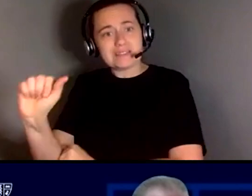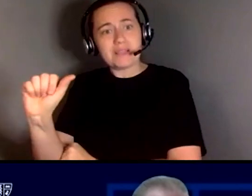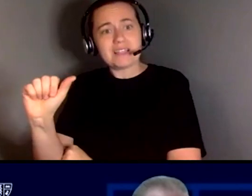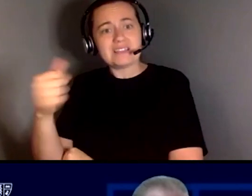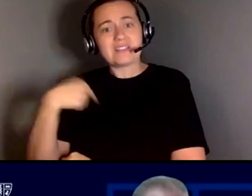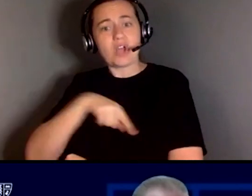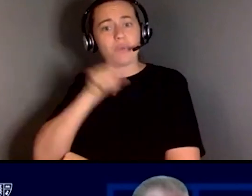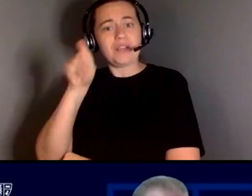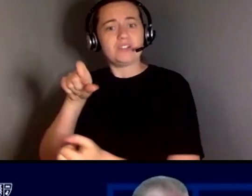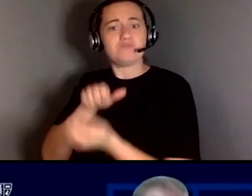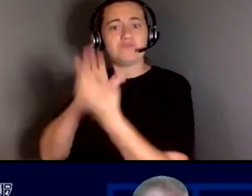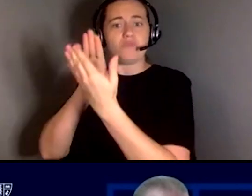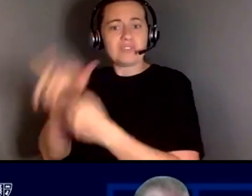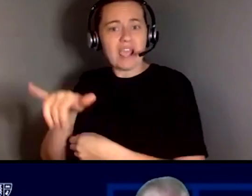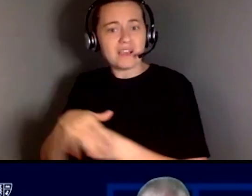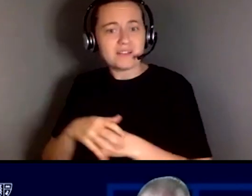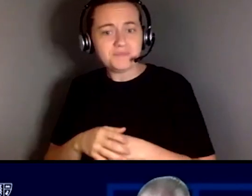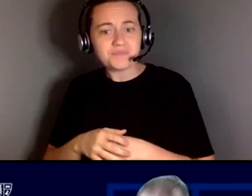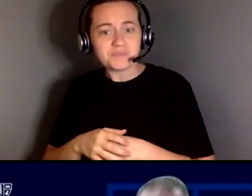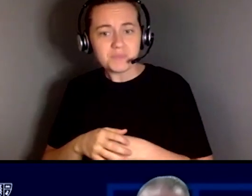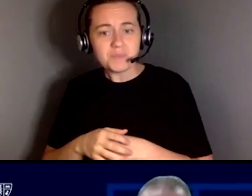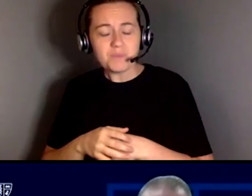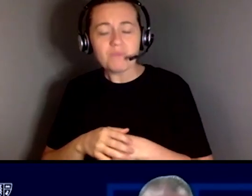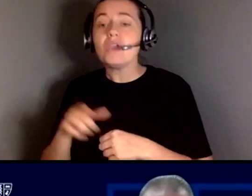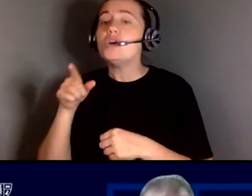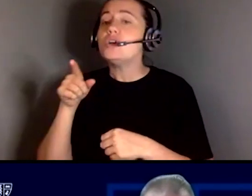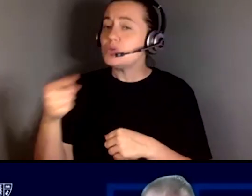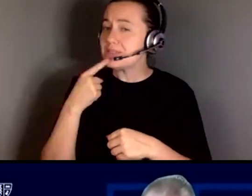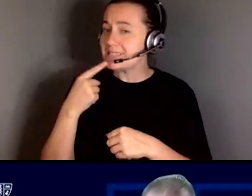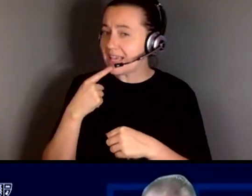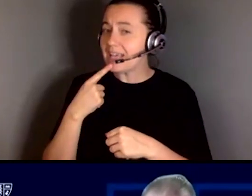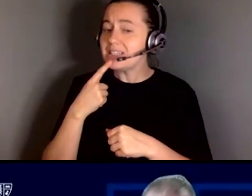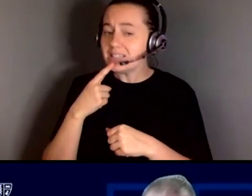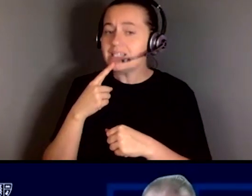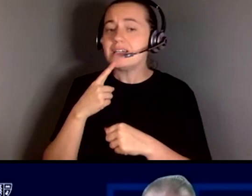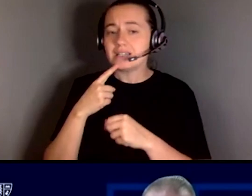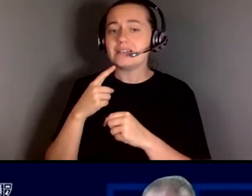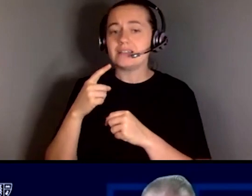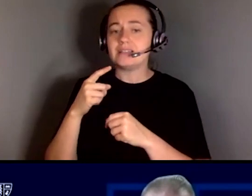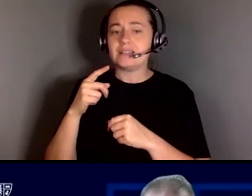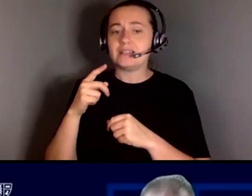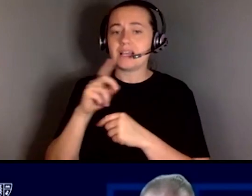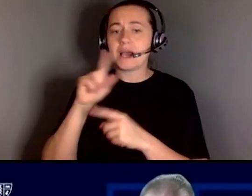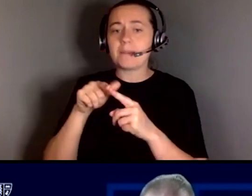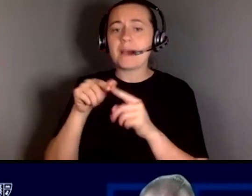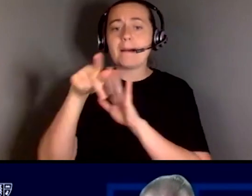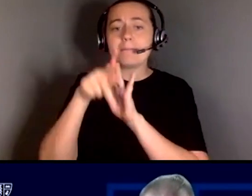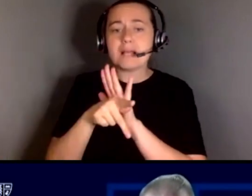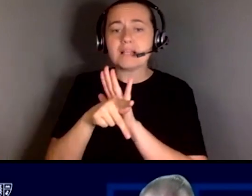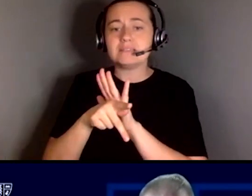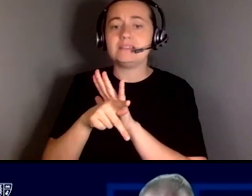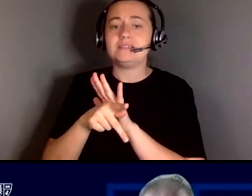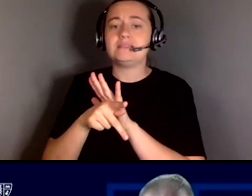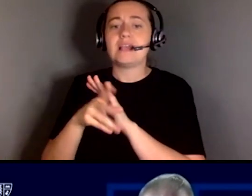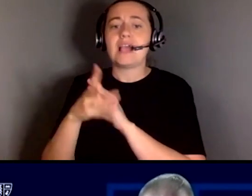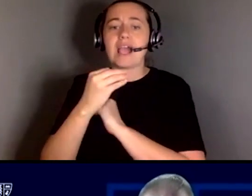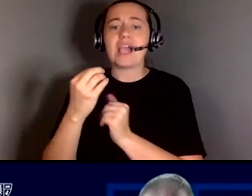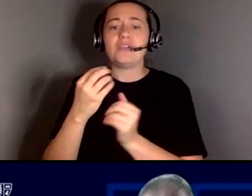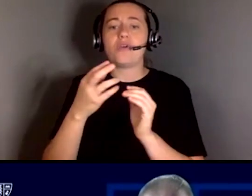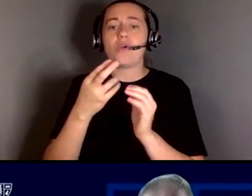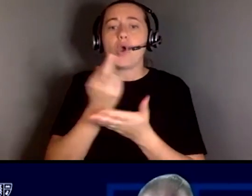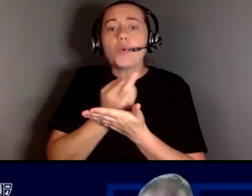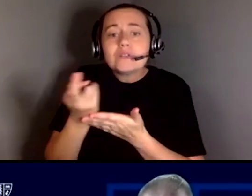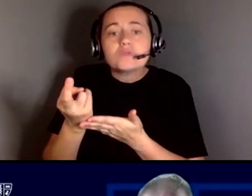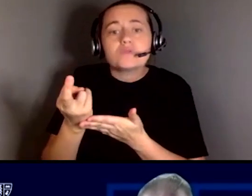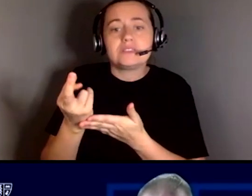I completely agree with you ahead on my list, but you said it better than I could, Kim, in terms of policies related to resources to avoid